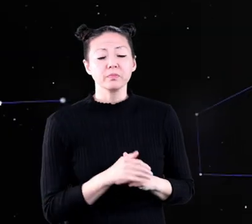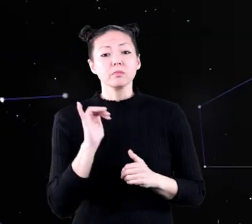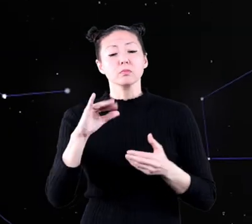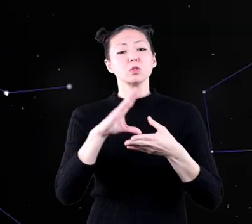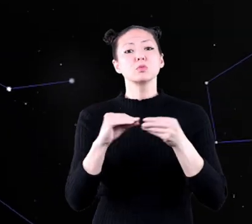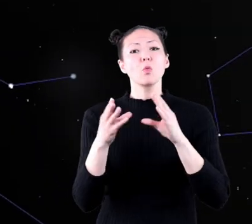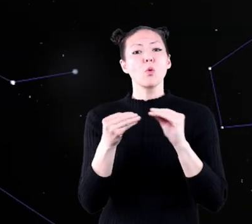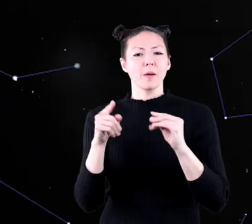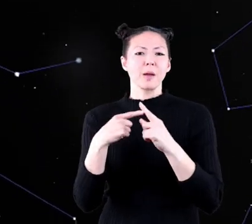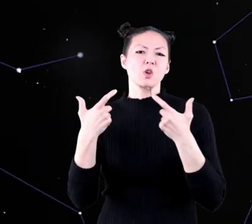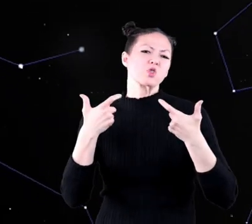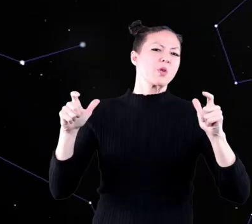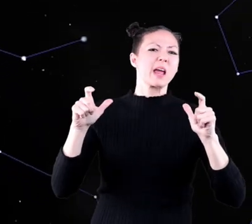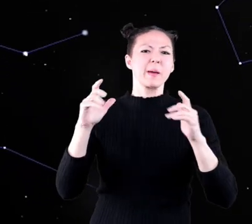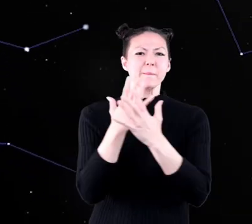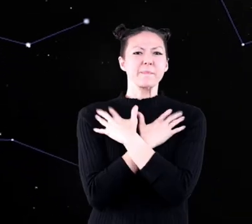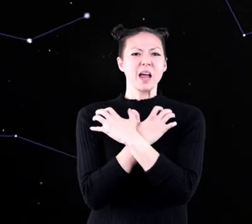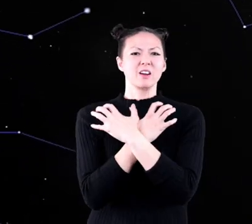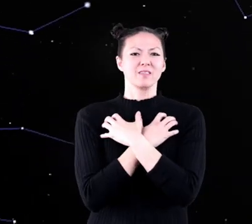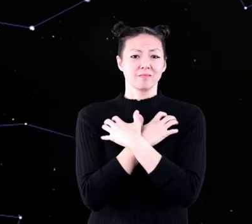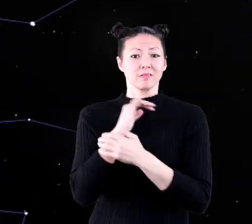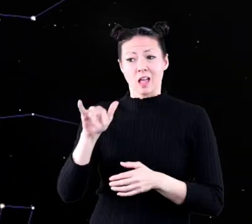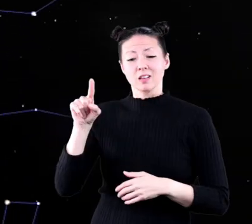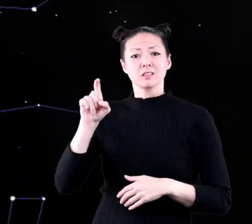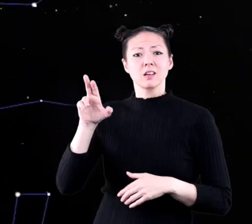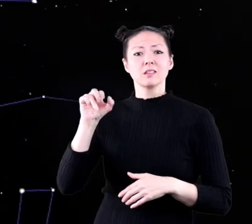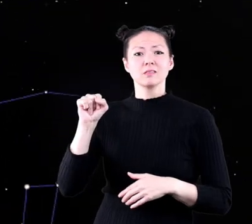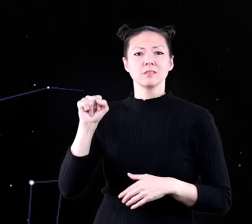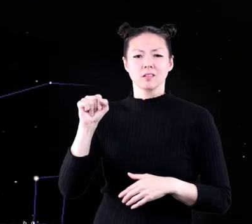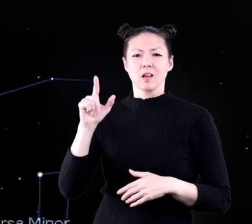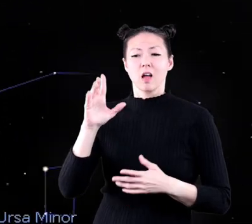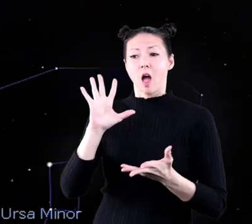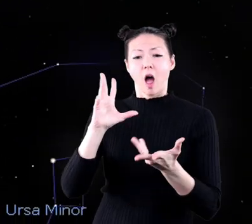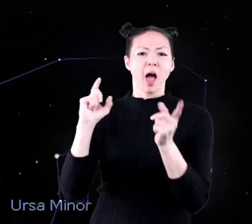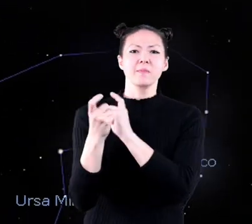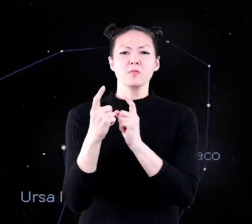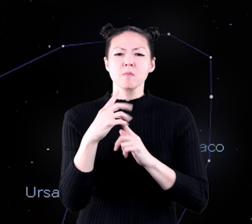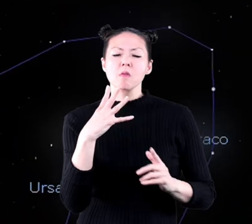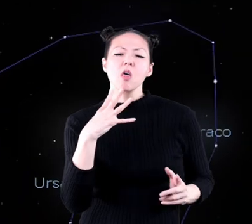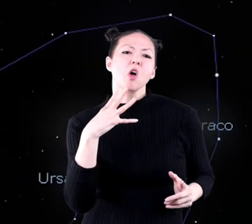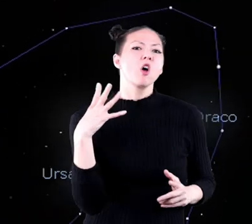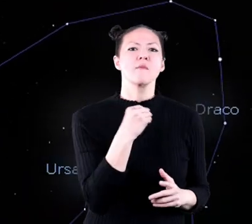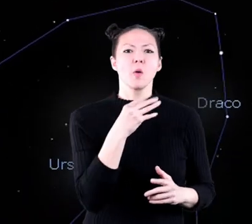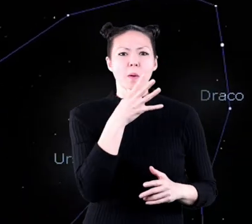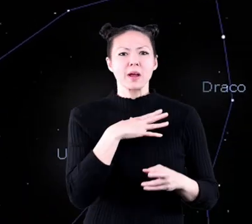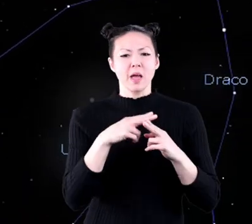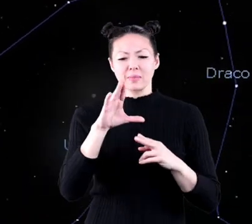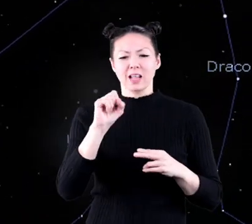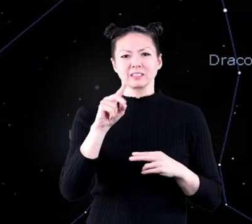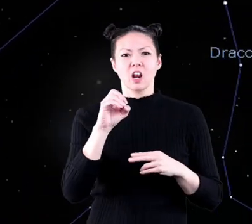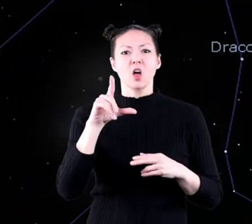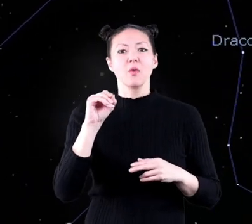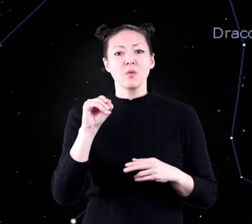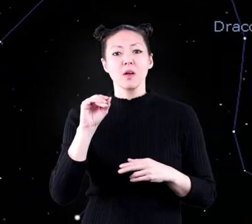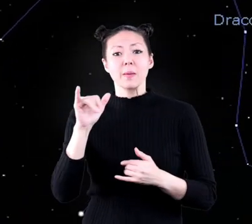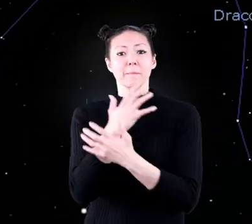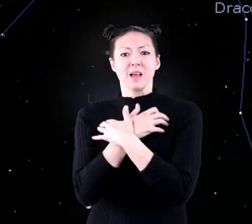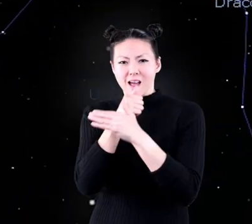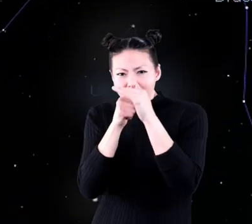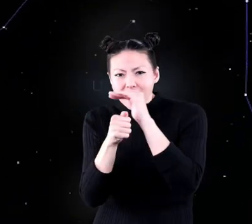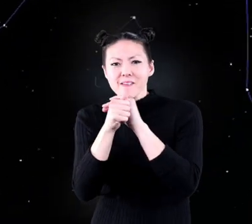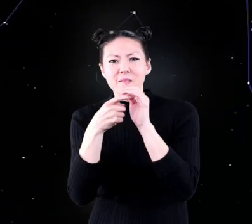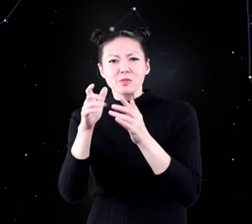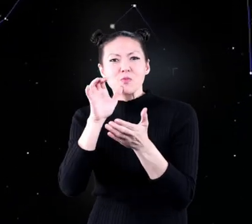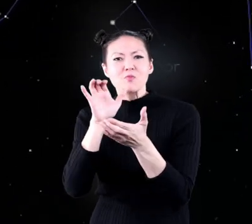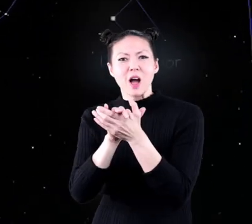The story of the great bear is that Zeus turned a beautiful woman named Callisto into a bear to hide her from his